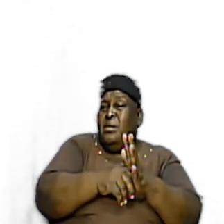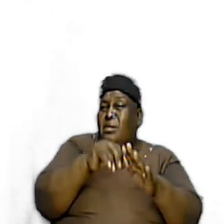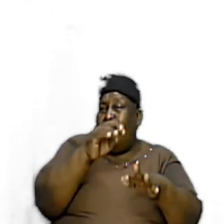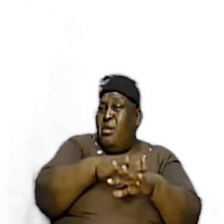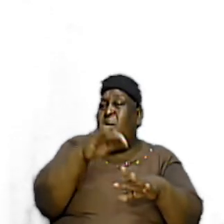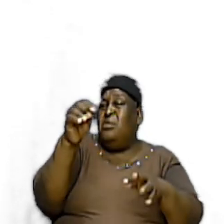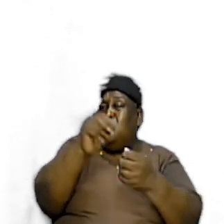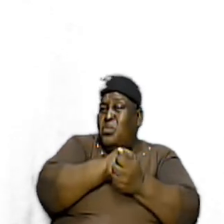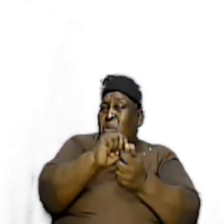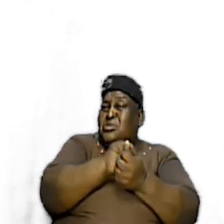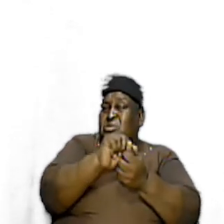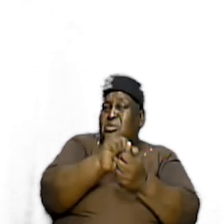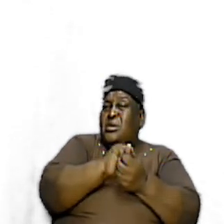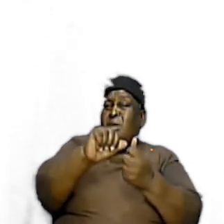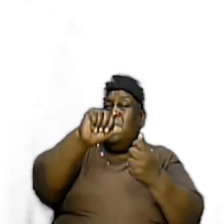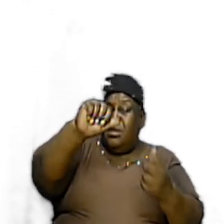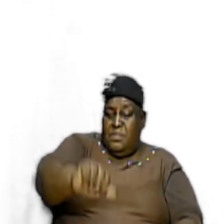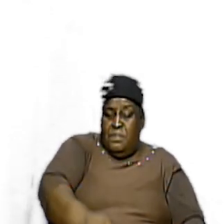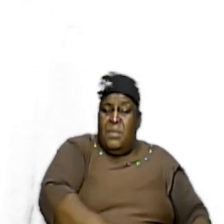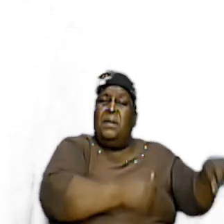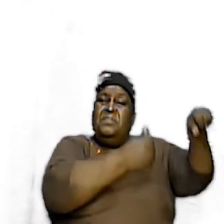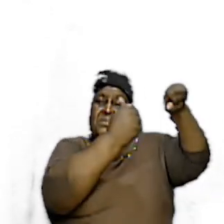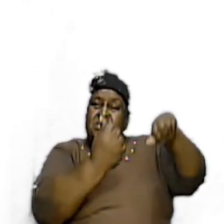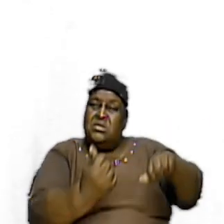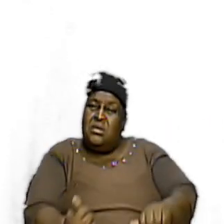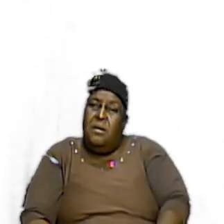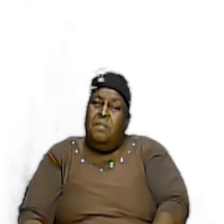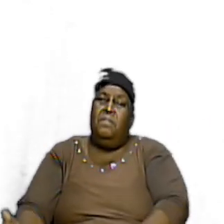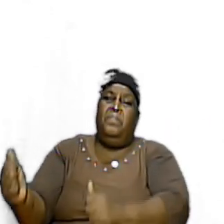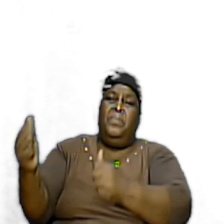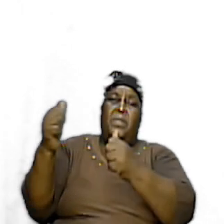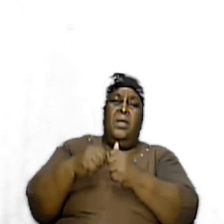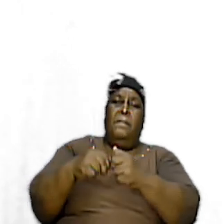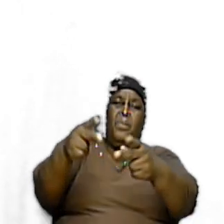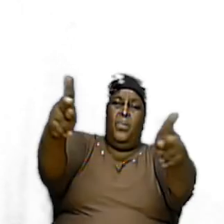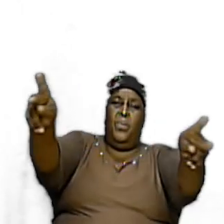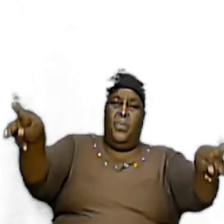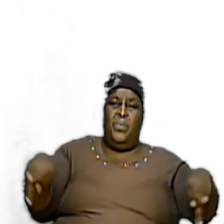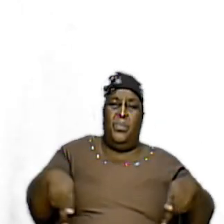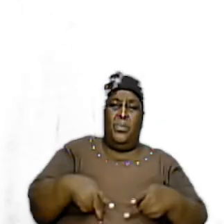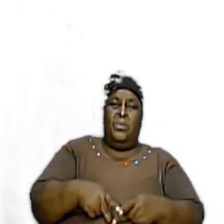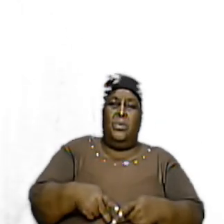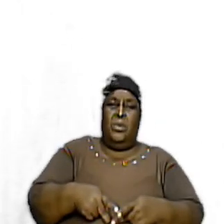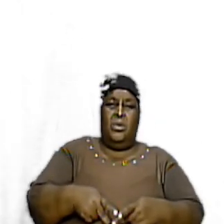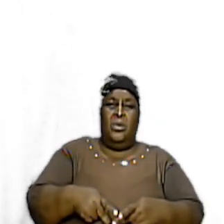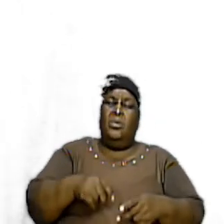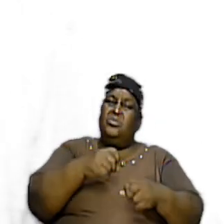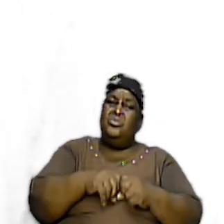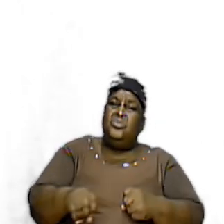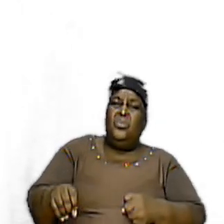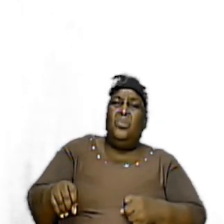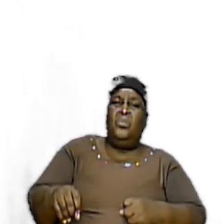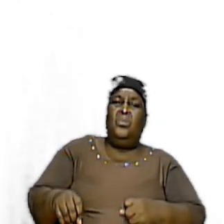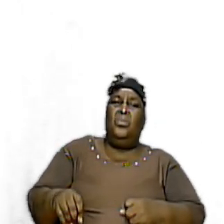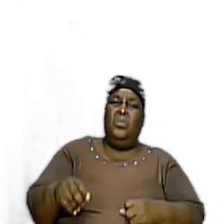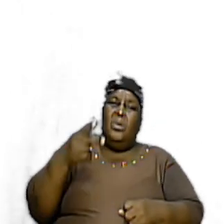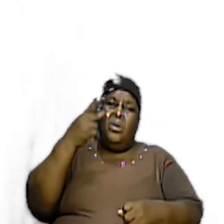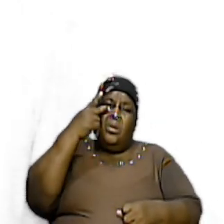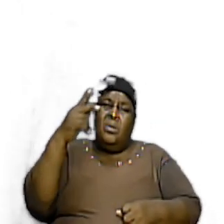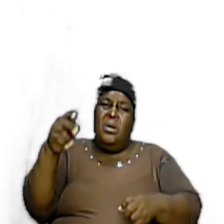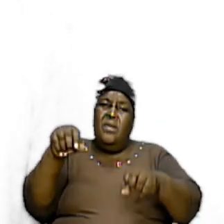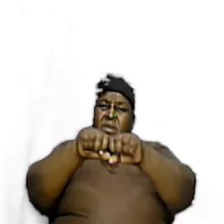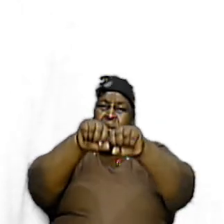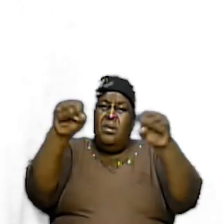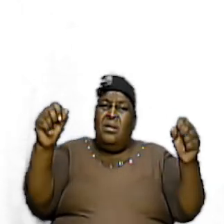but at the baptismal pool and then we look and we see the altar of incense